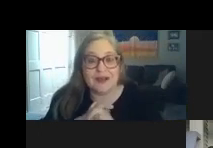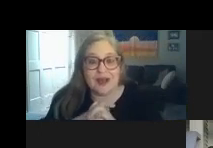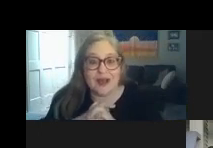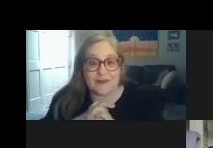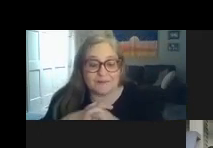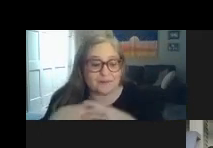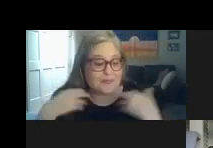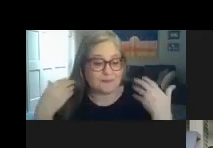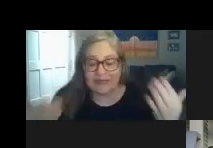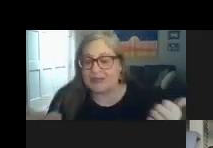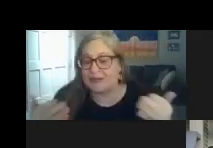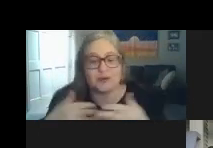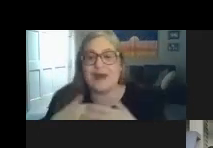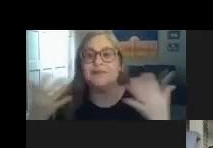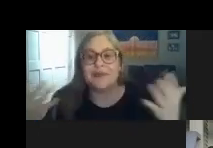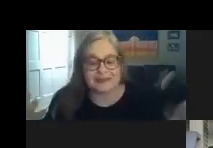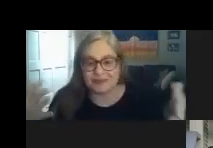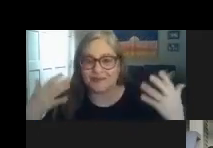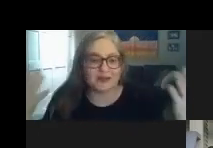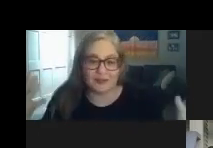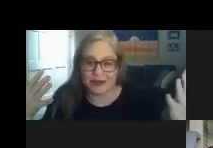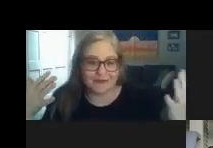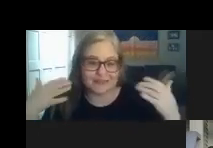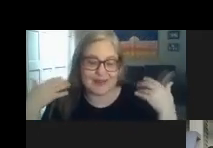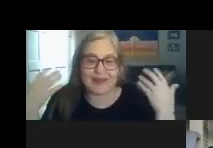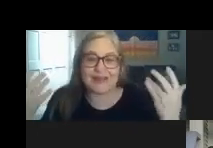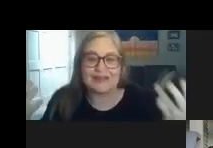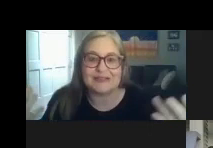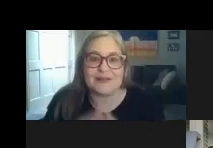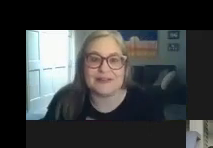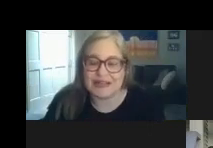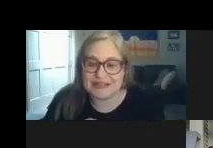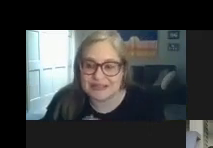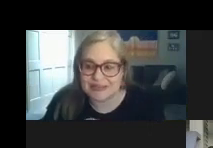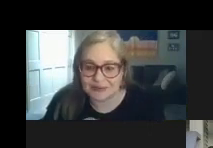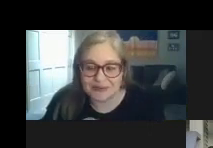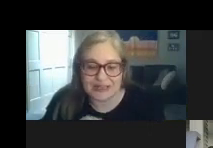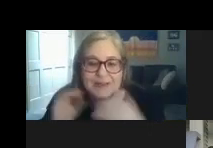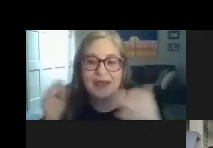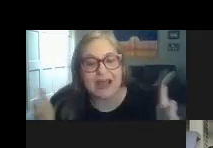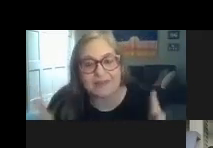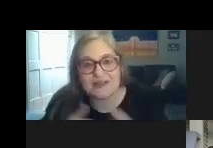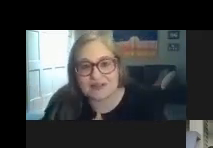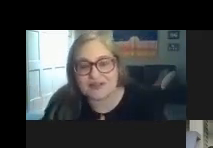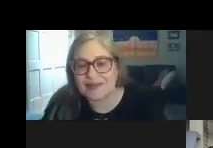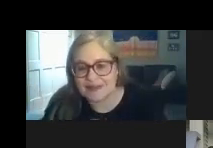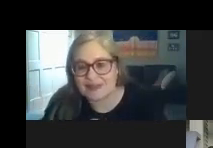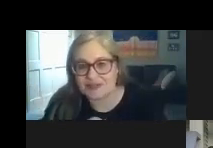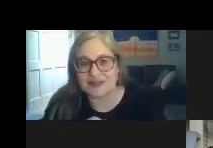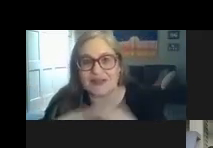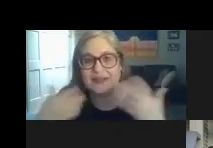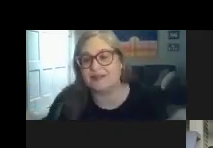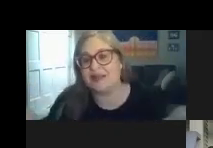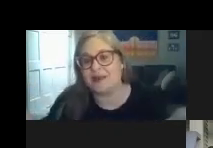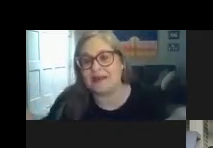um but whoever makes this referral whenever it's made it's someone saying to the school team i have concerns about the